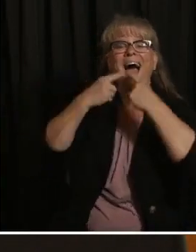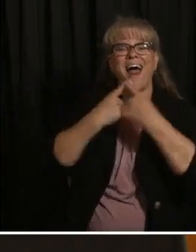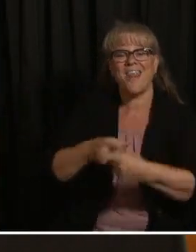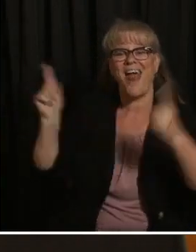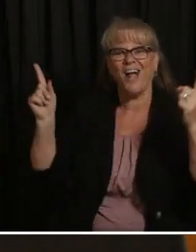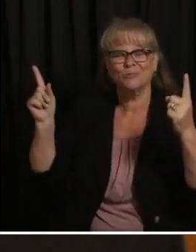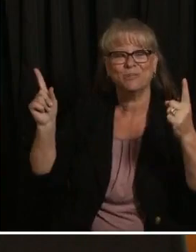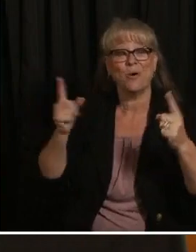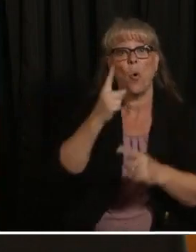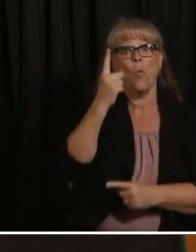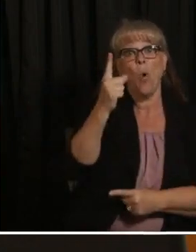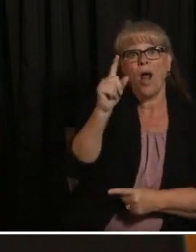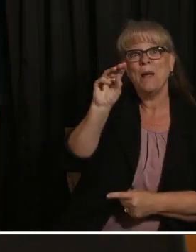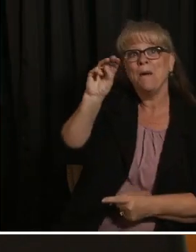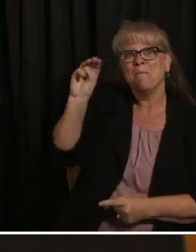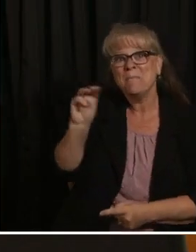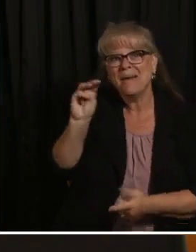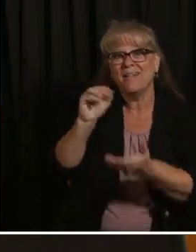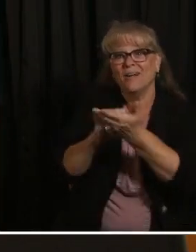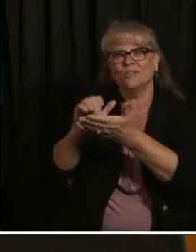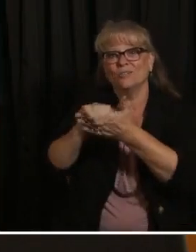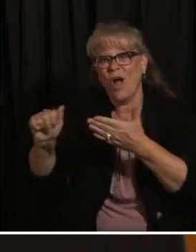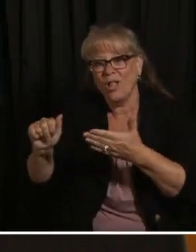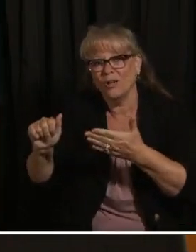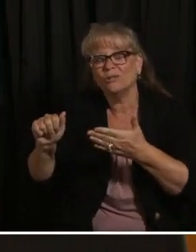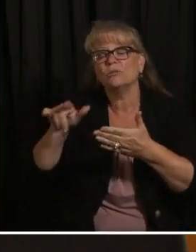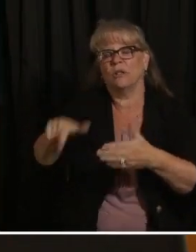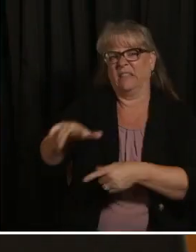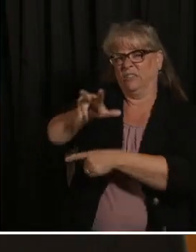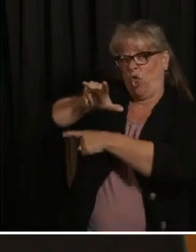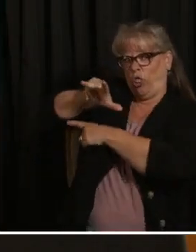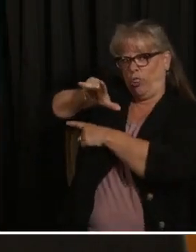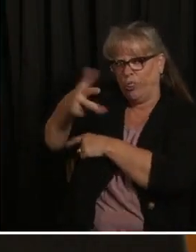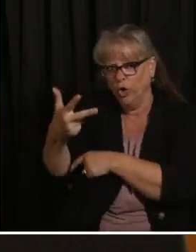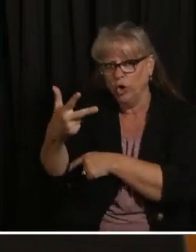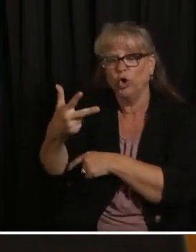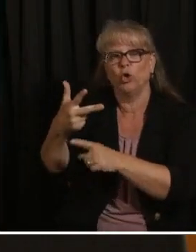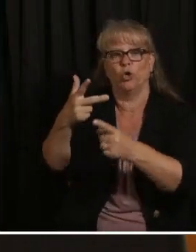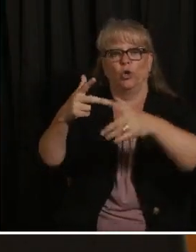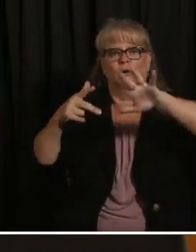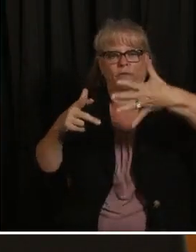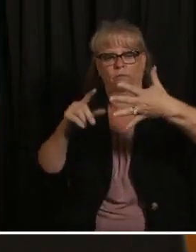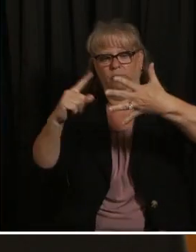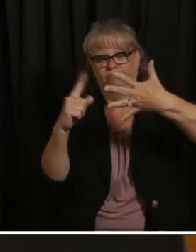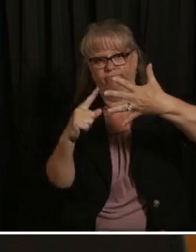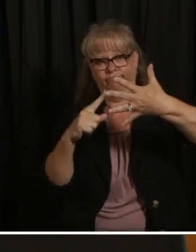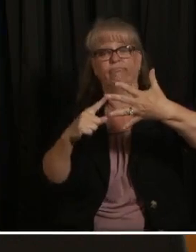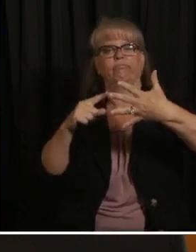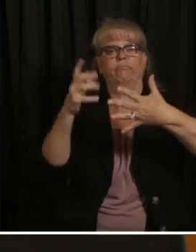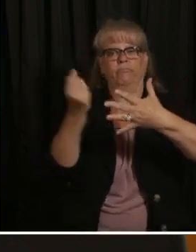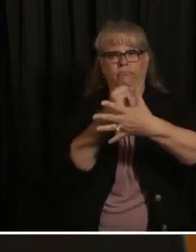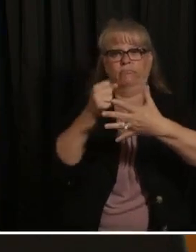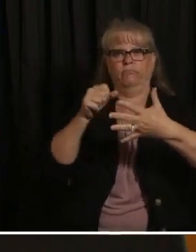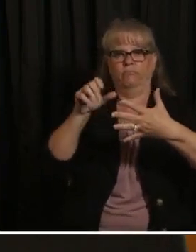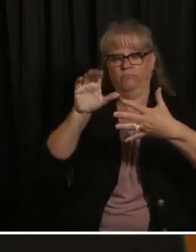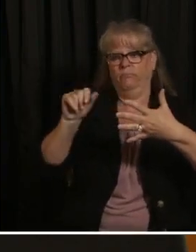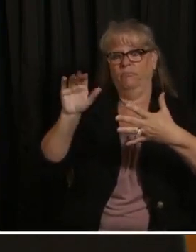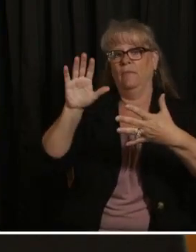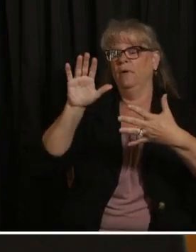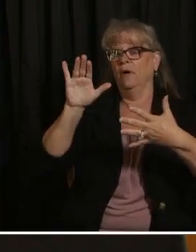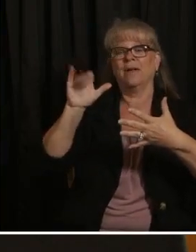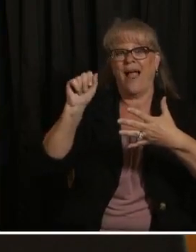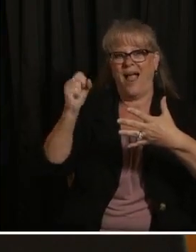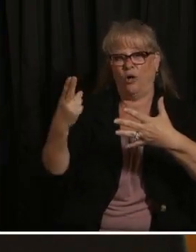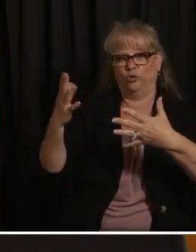the third million dollar winner in colorado for comeback cash we're also going to announce five new fifty